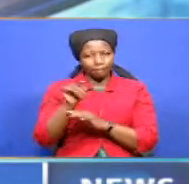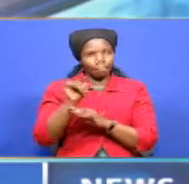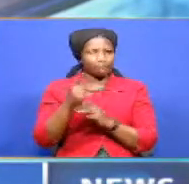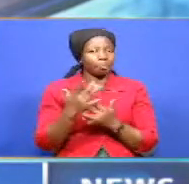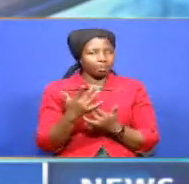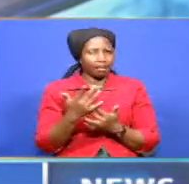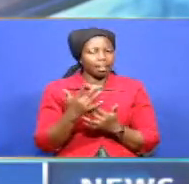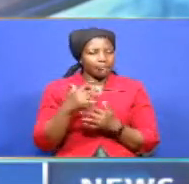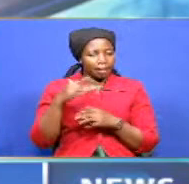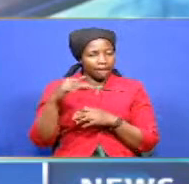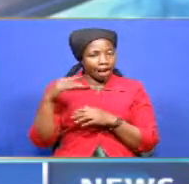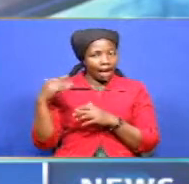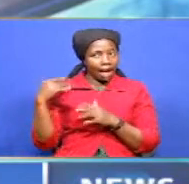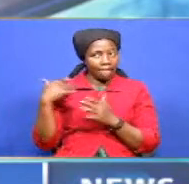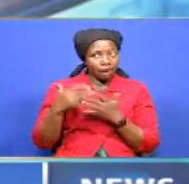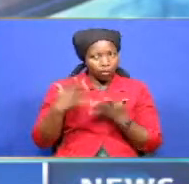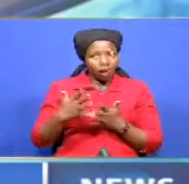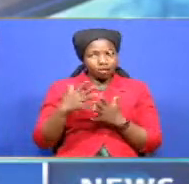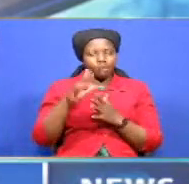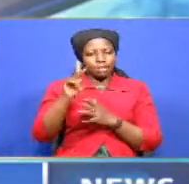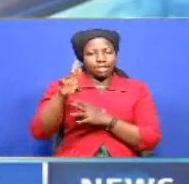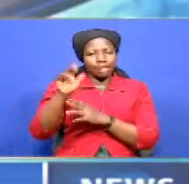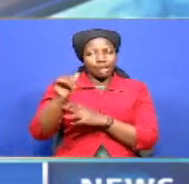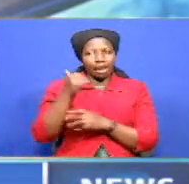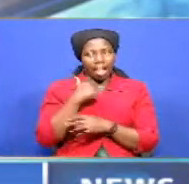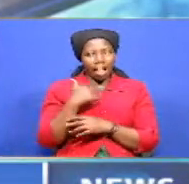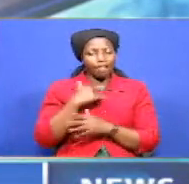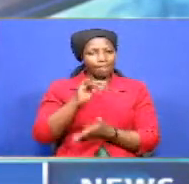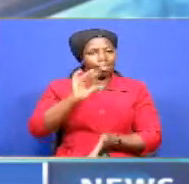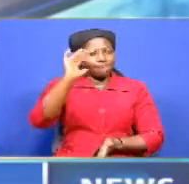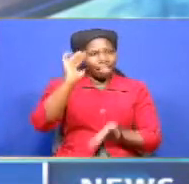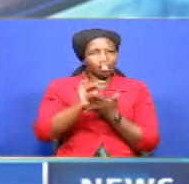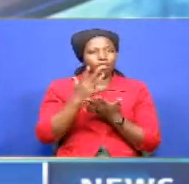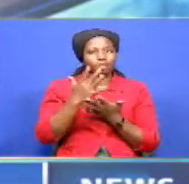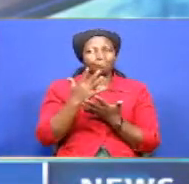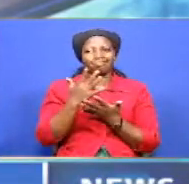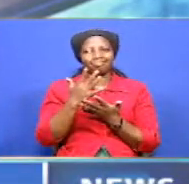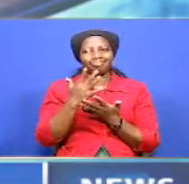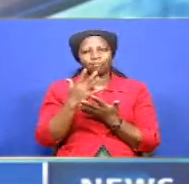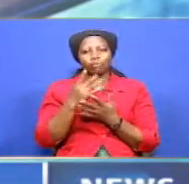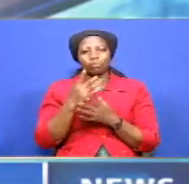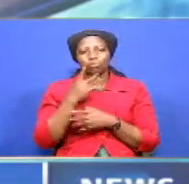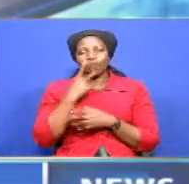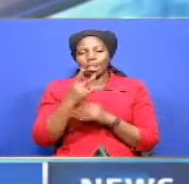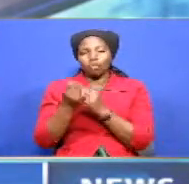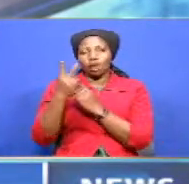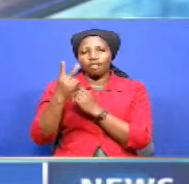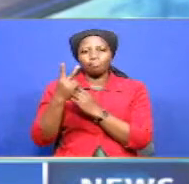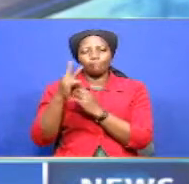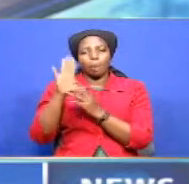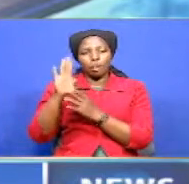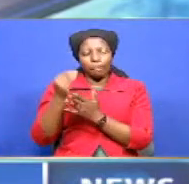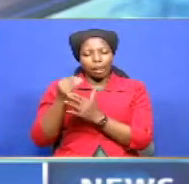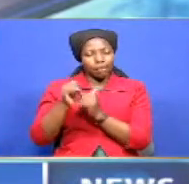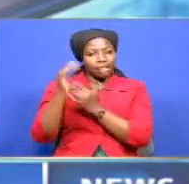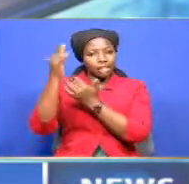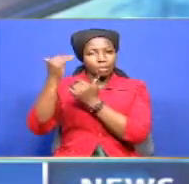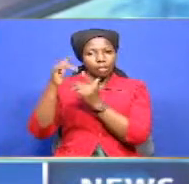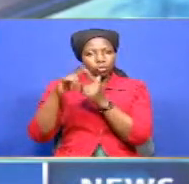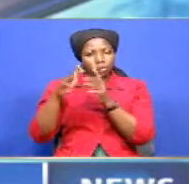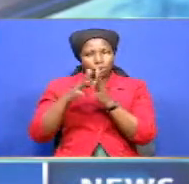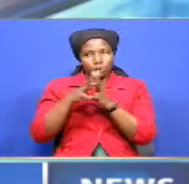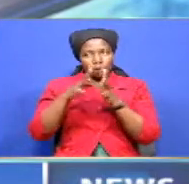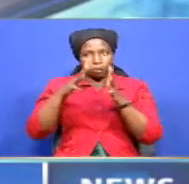of march this year kra was facing a collection shortfall of 212 billion shillings which is expected to widen